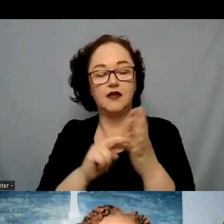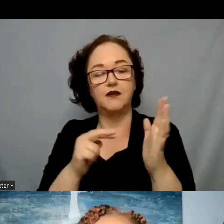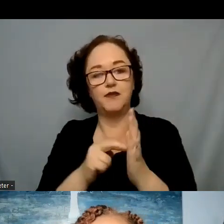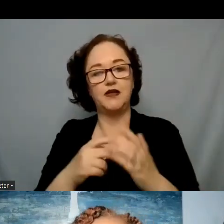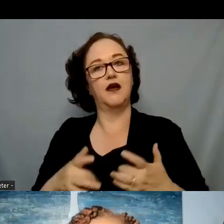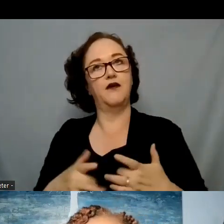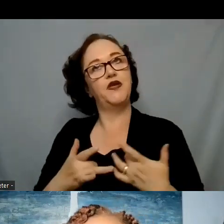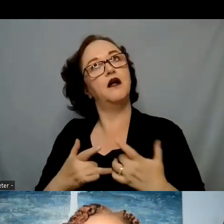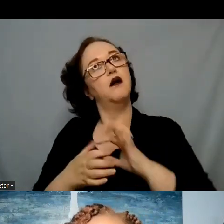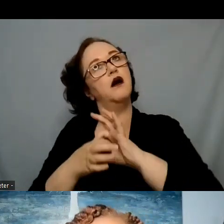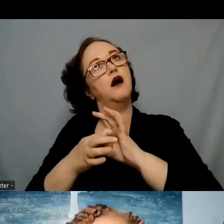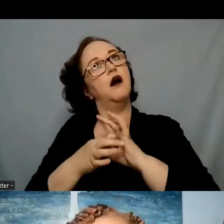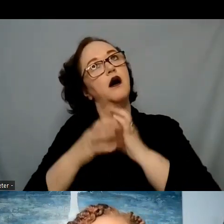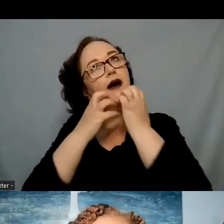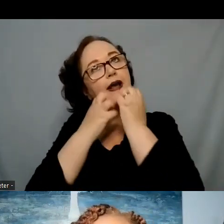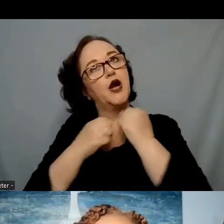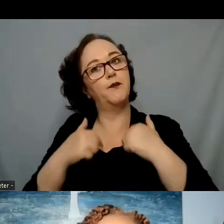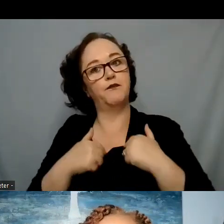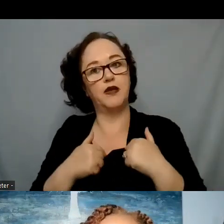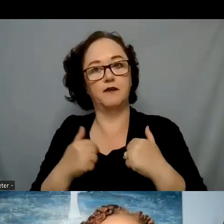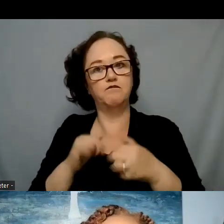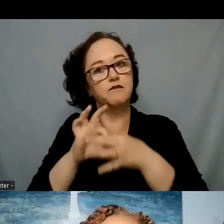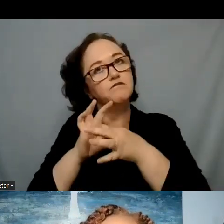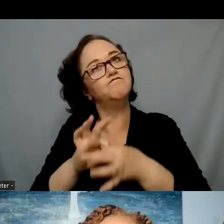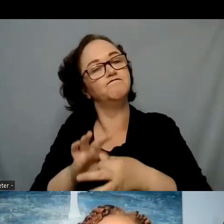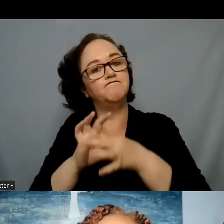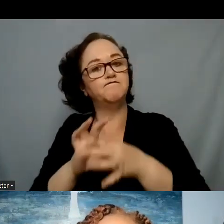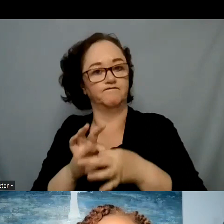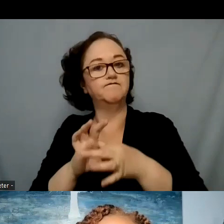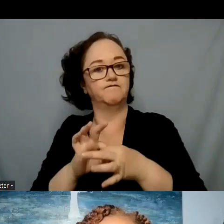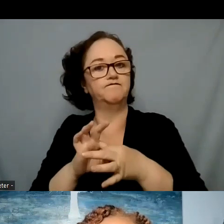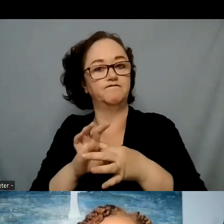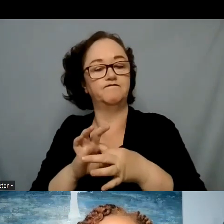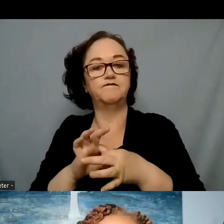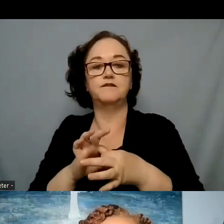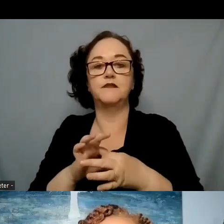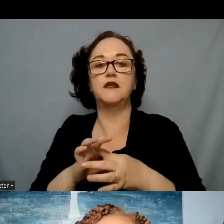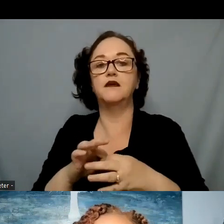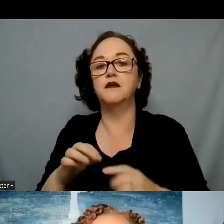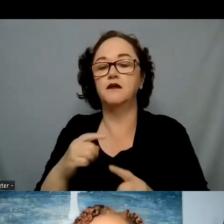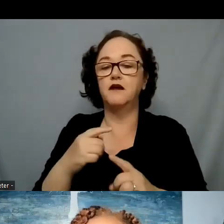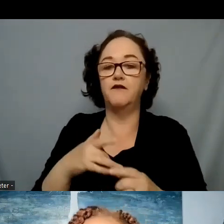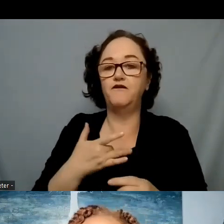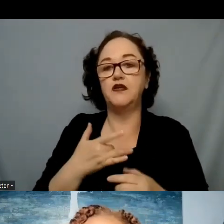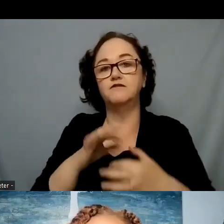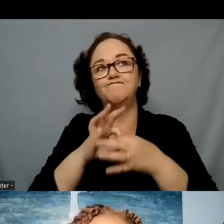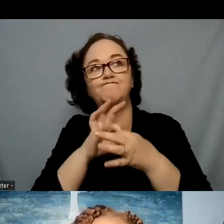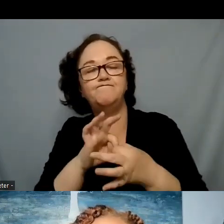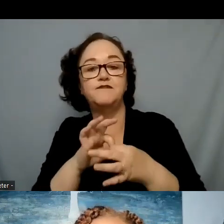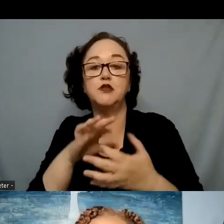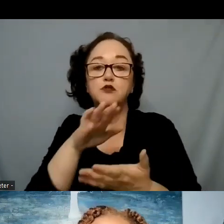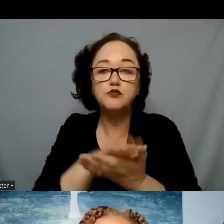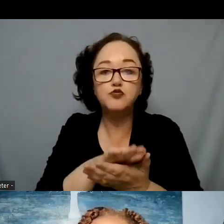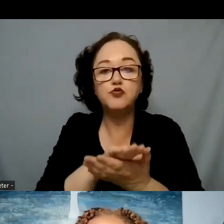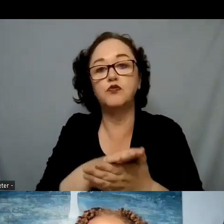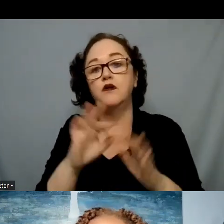supported and belonging and can be centered on feeling connected to family school or other